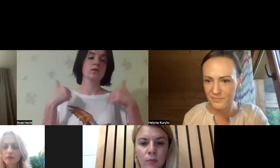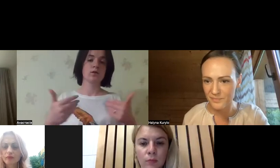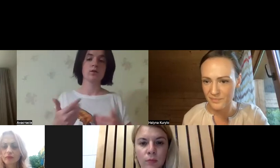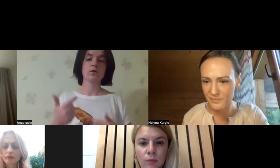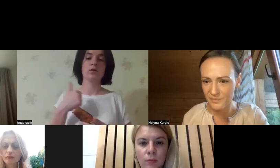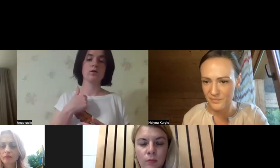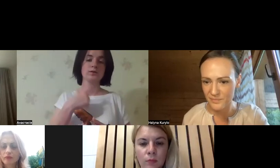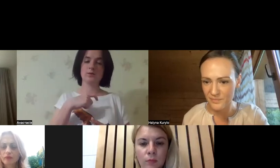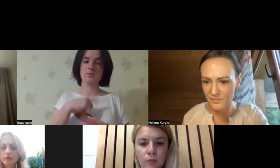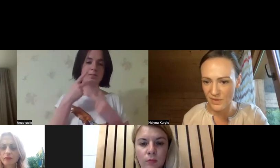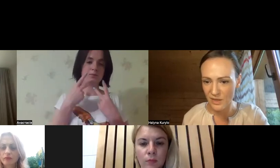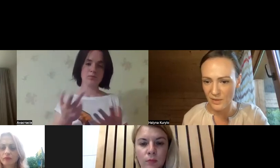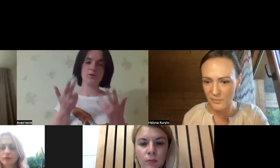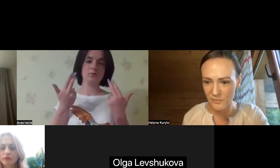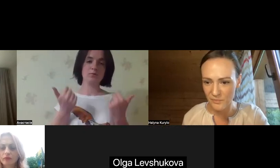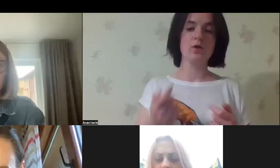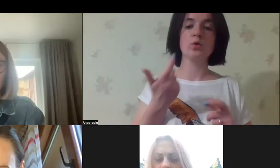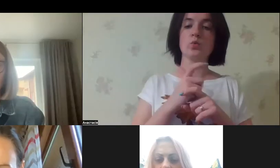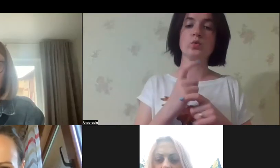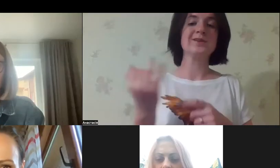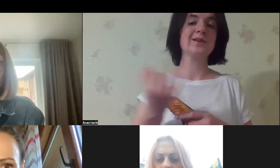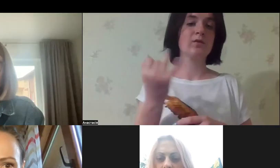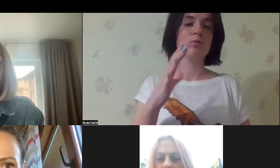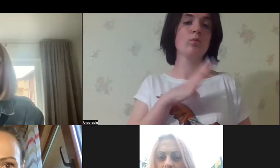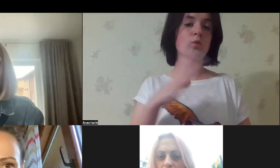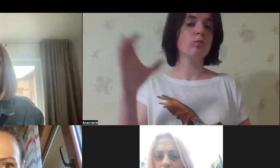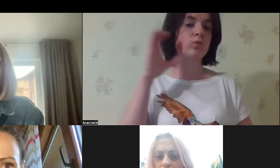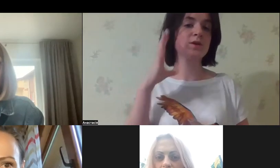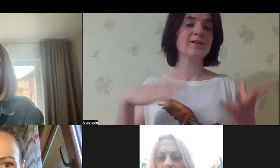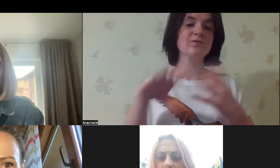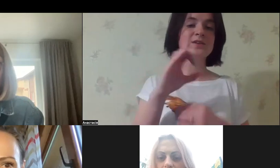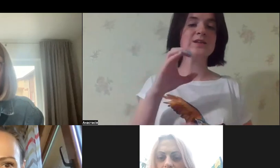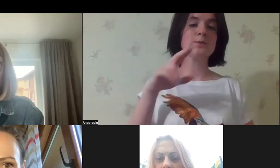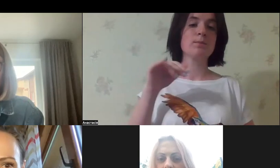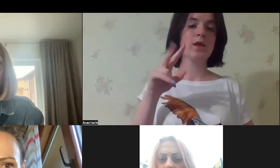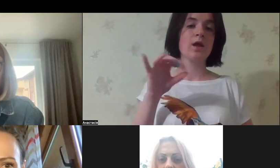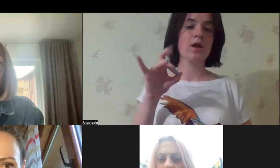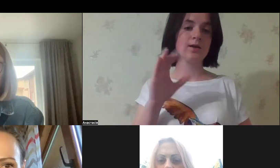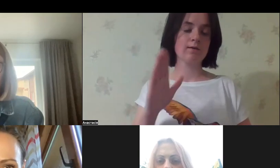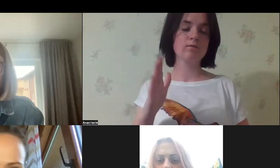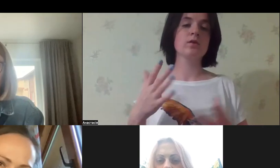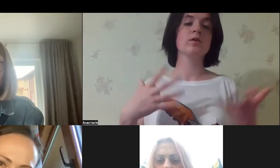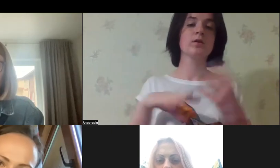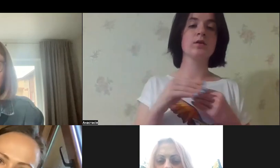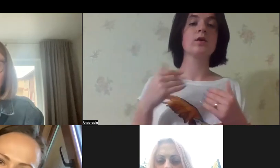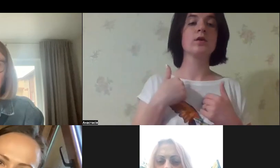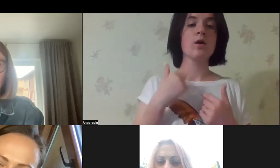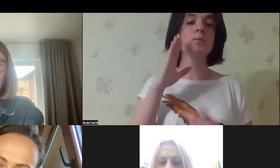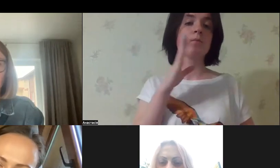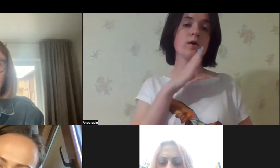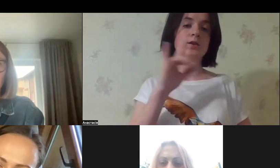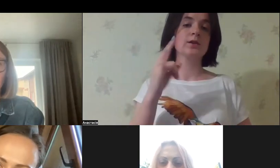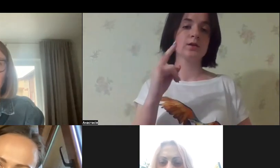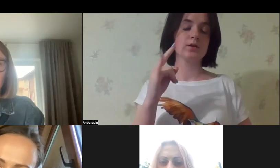Hello. I can't see myself, but it was interesting to listen to all of the speakers.